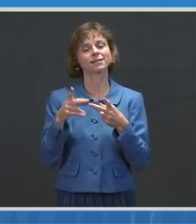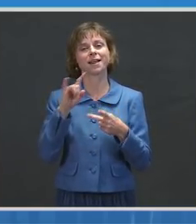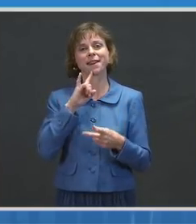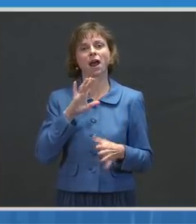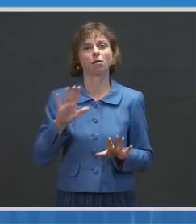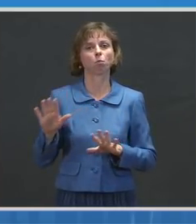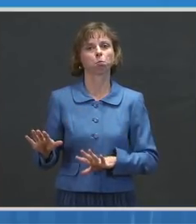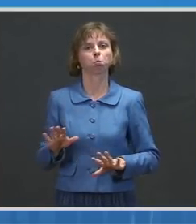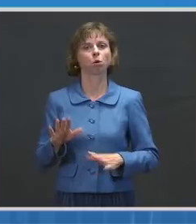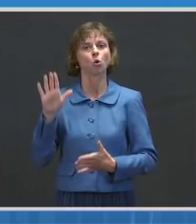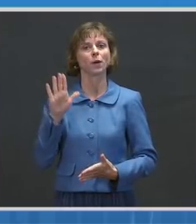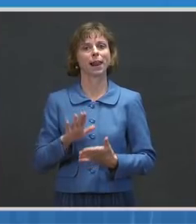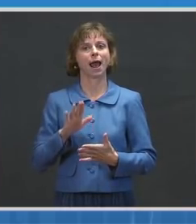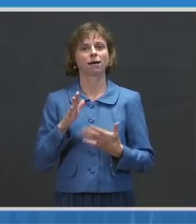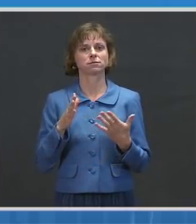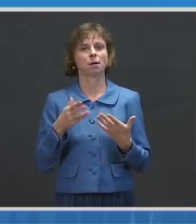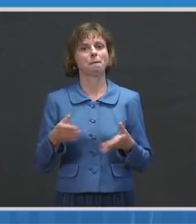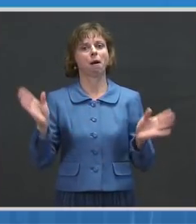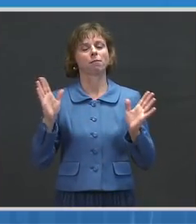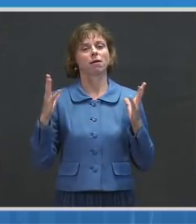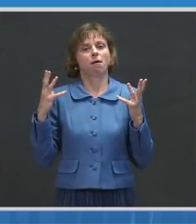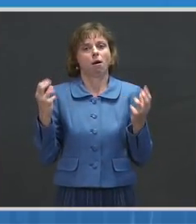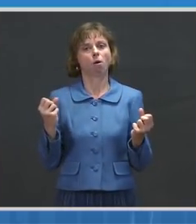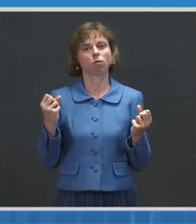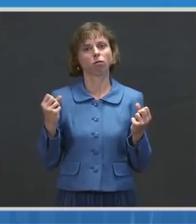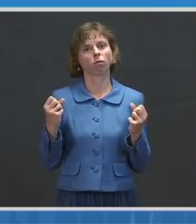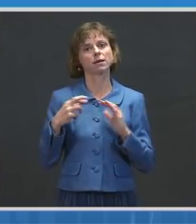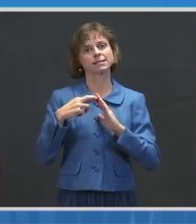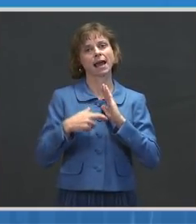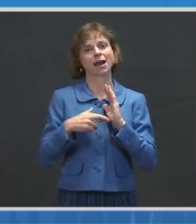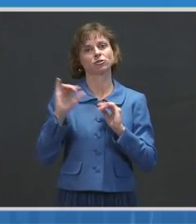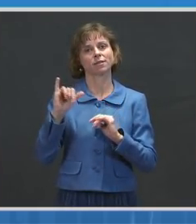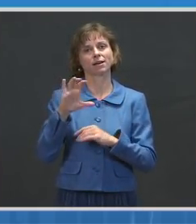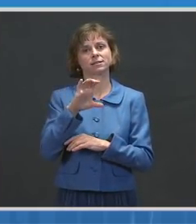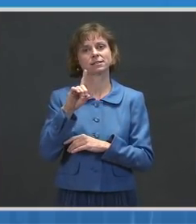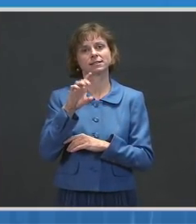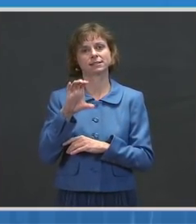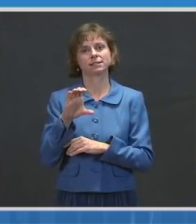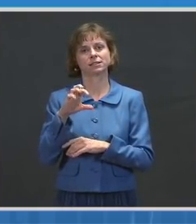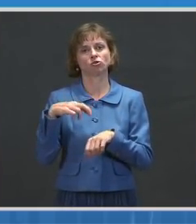some of the public health standards that the CDC has been recommending. Ms.